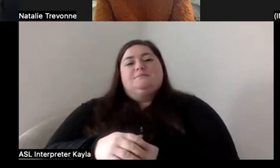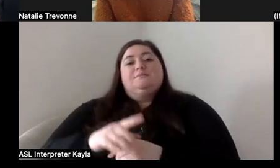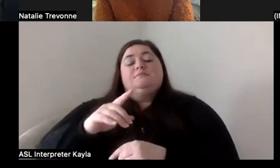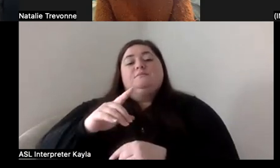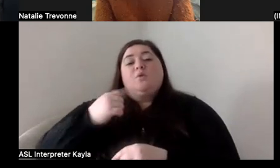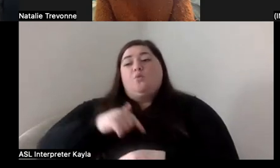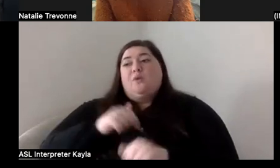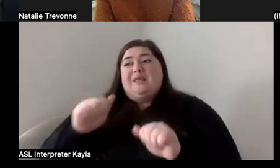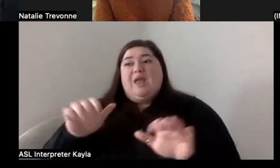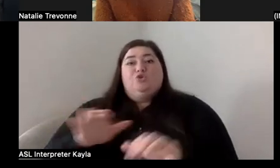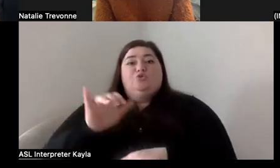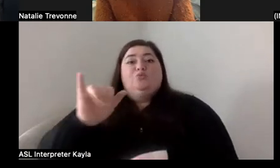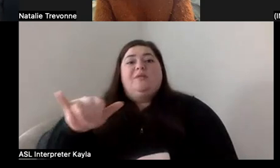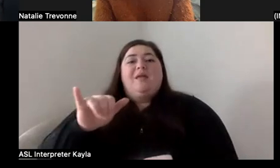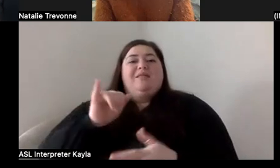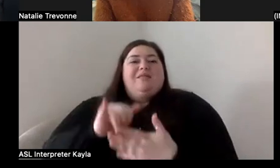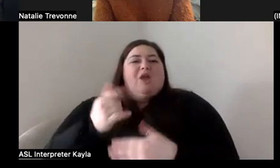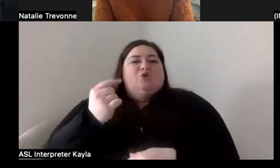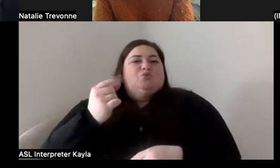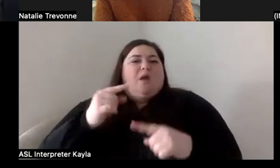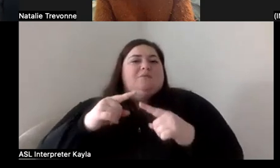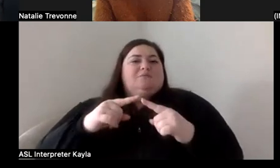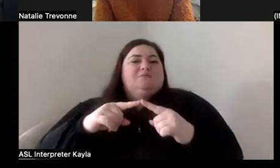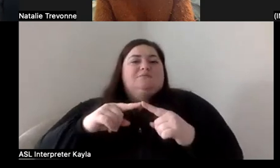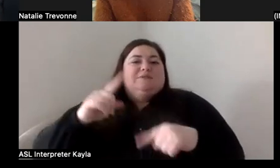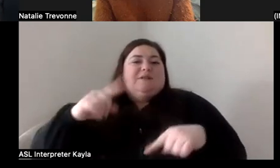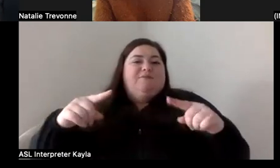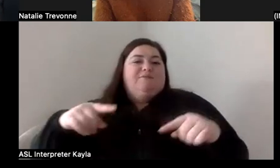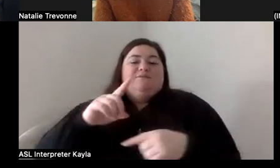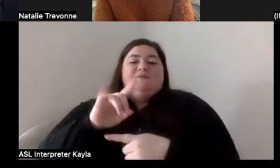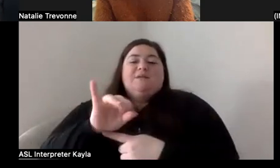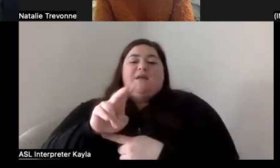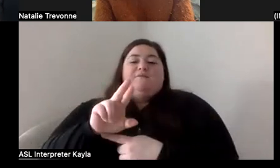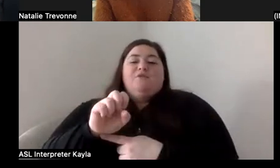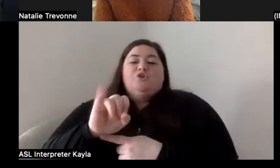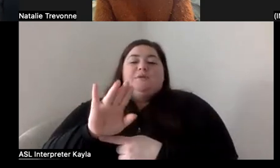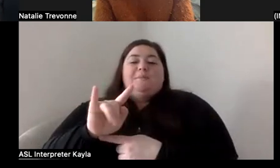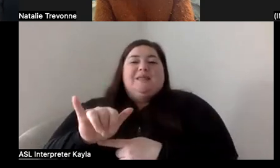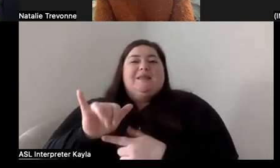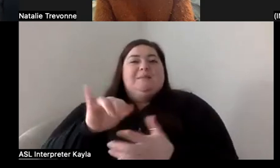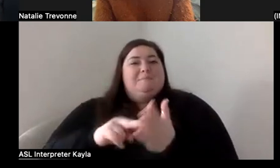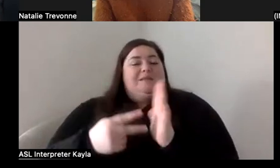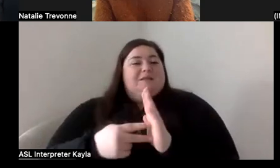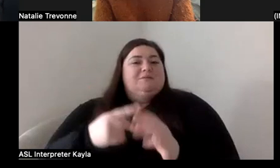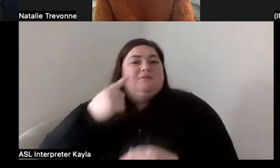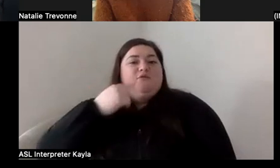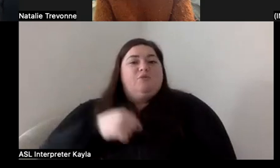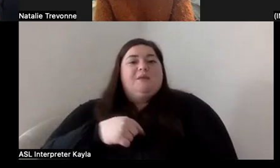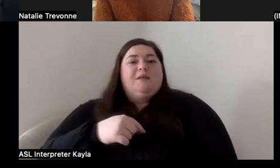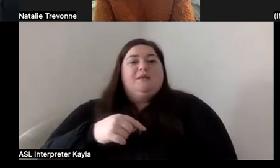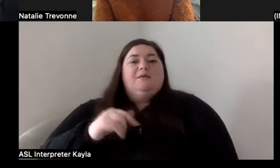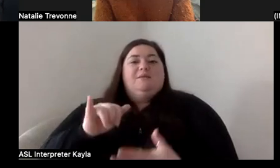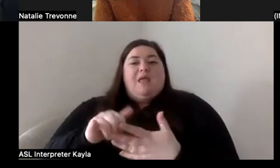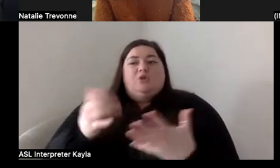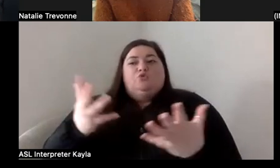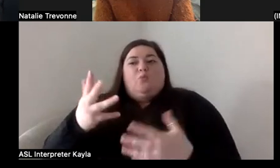can do that, and really, I think that's what diversability to me, I feel like is a big takeaway is that's really what it seems like it does for